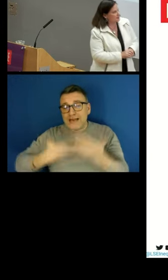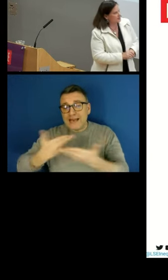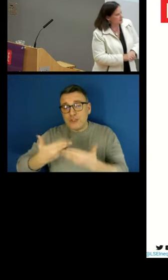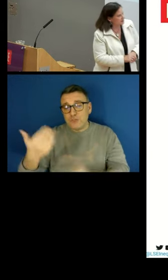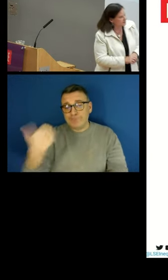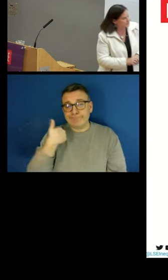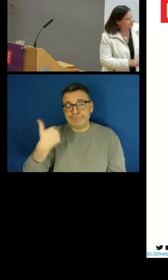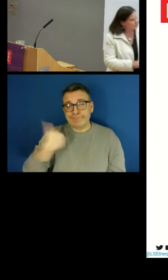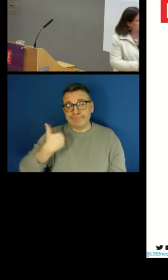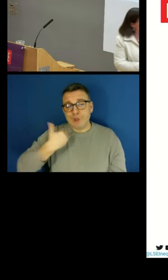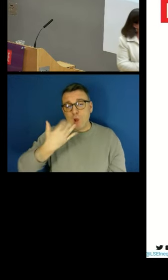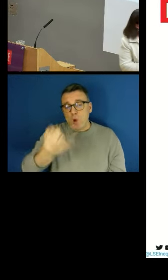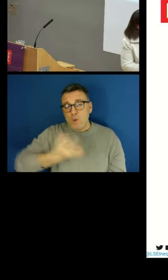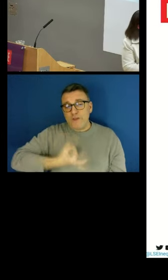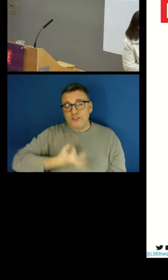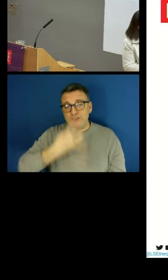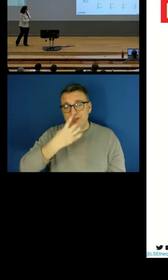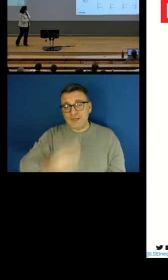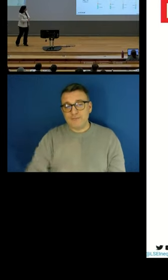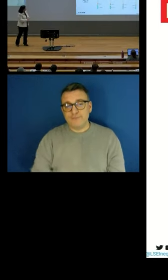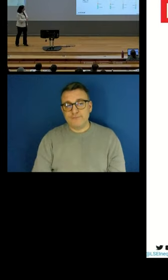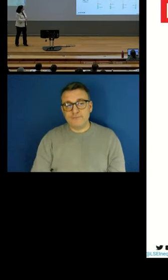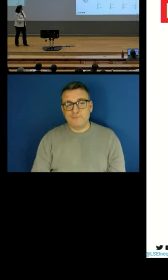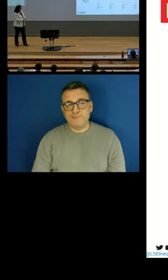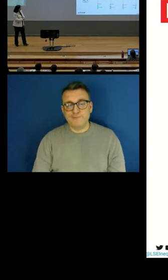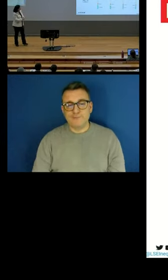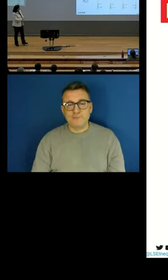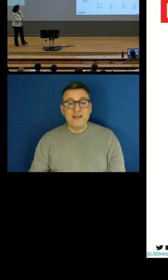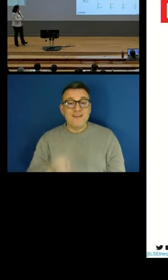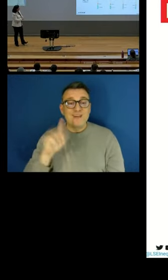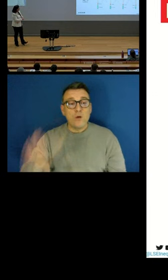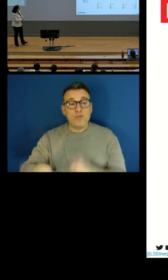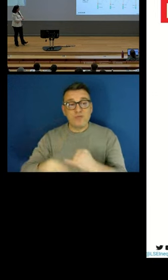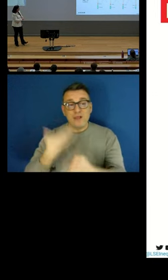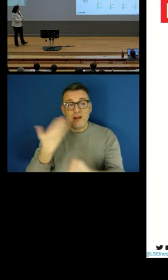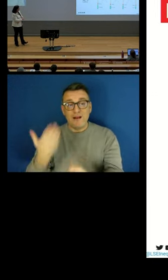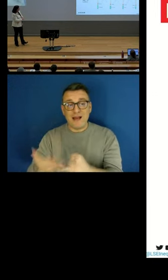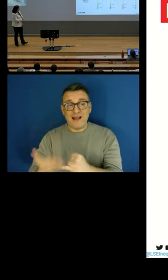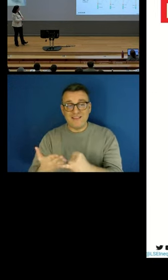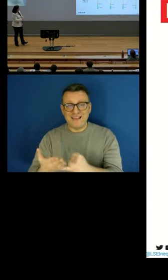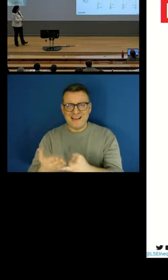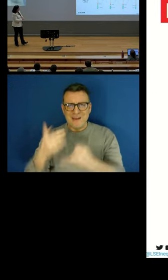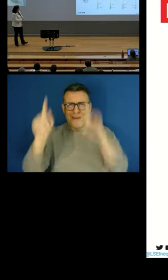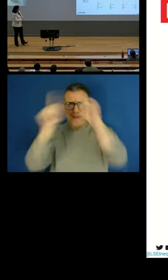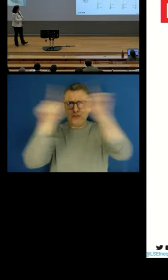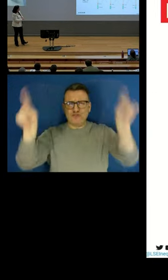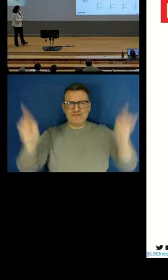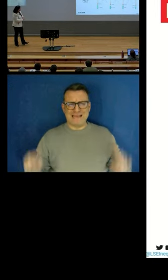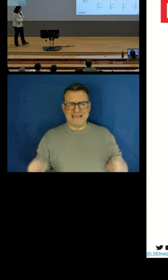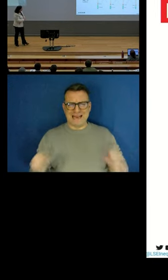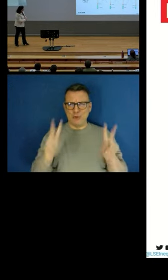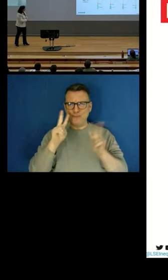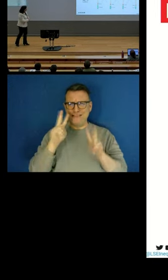have a slide which on this large screen isn't very visible. I apologize for that.